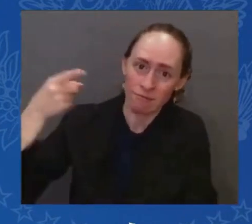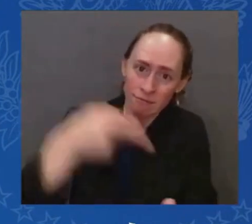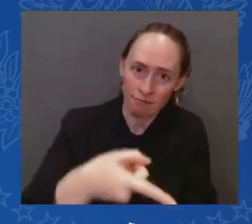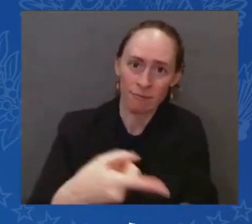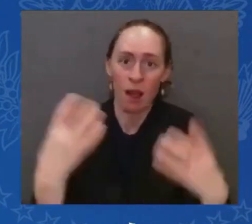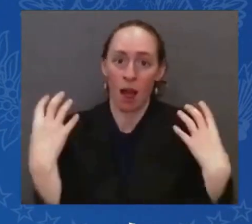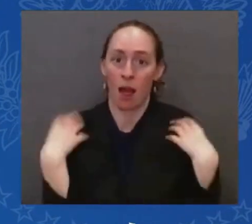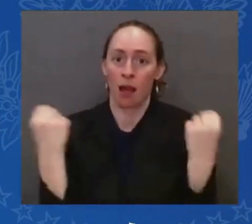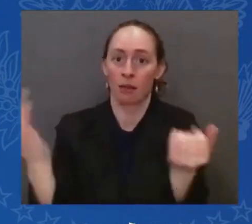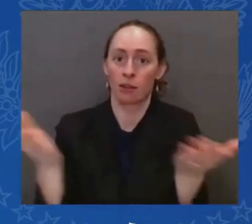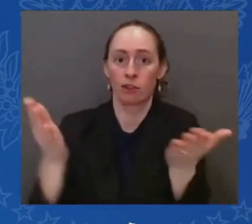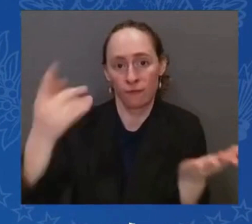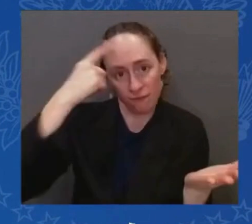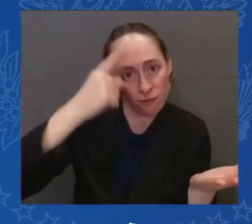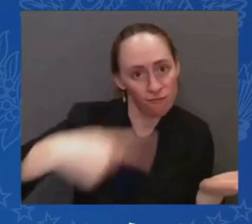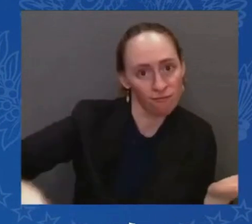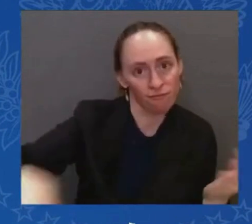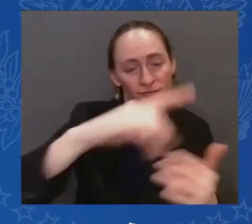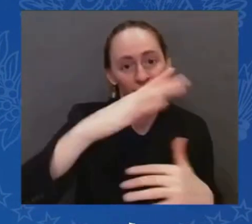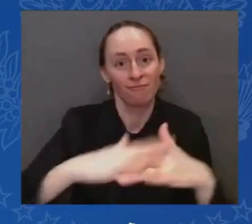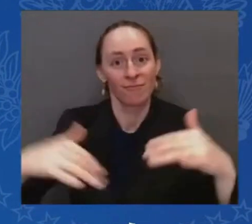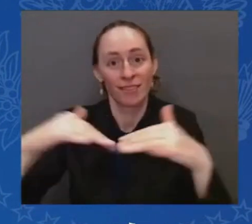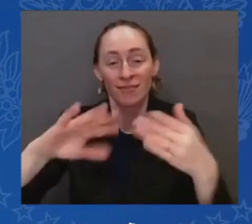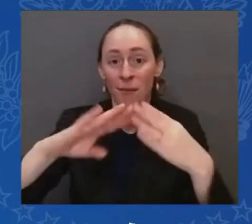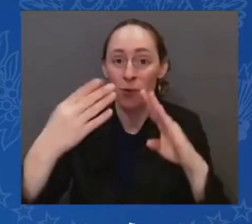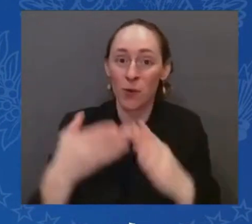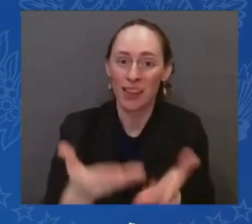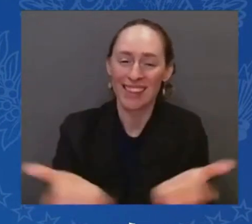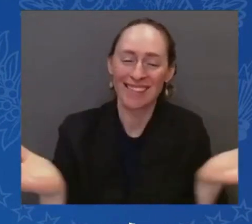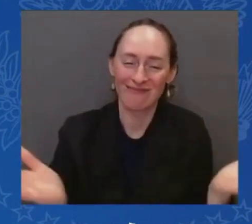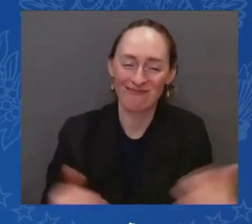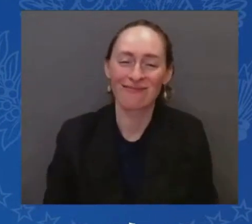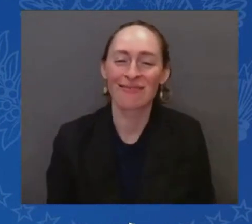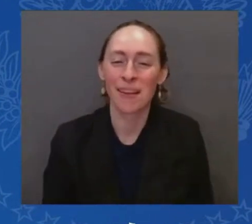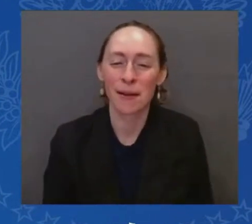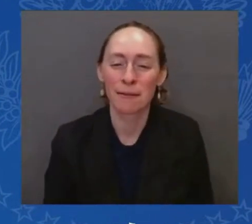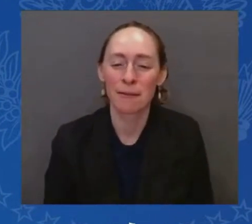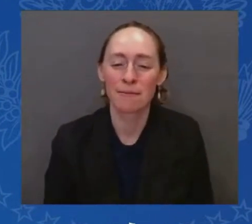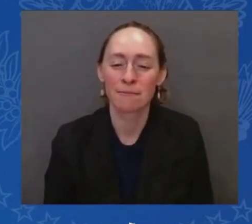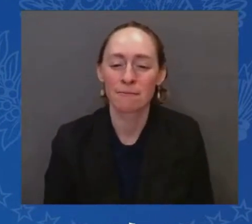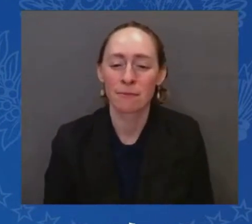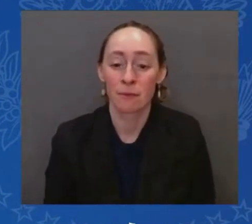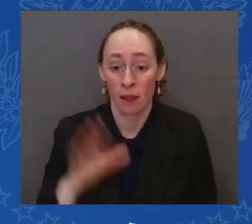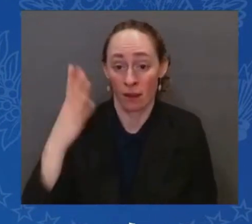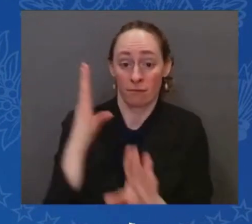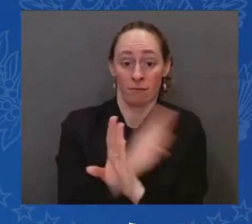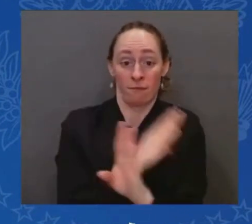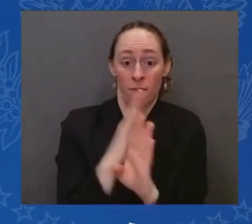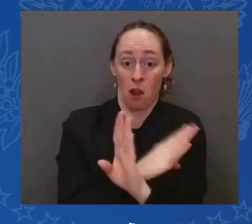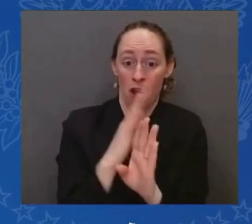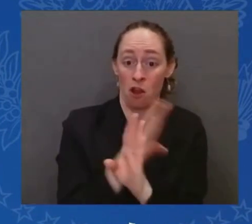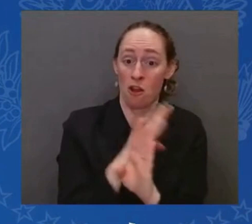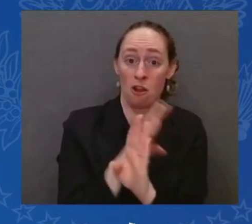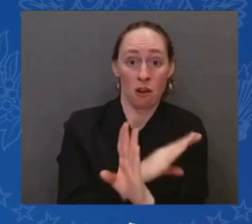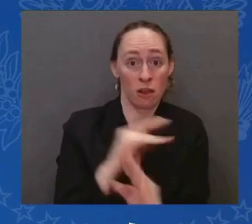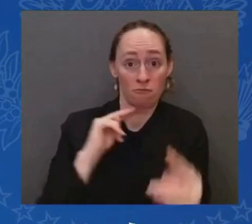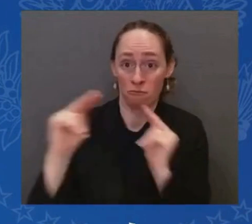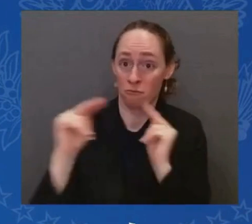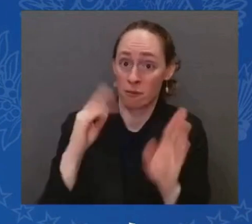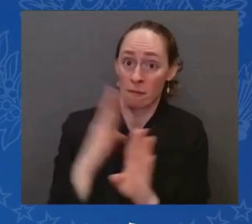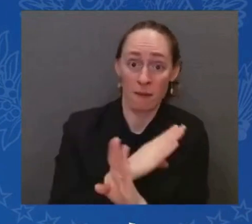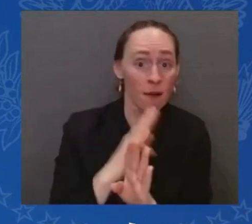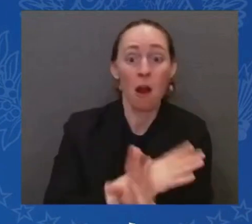$5.1 billion locked in before budget negotiations so hospitals could plan ahead, order supplies,